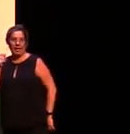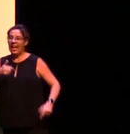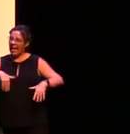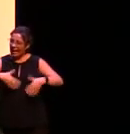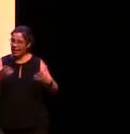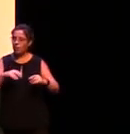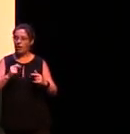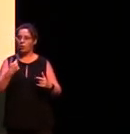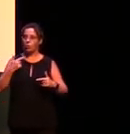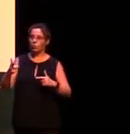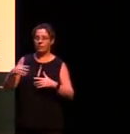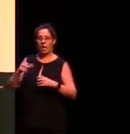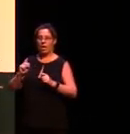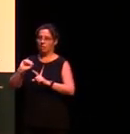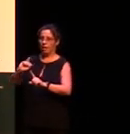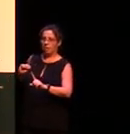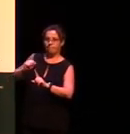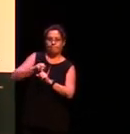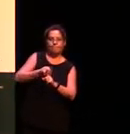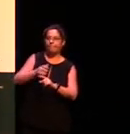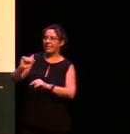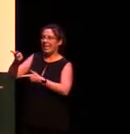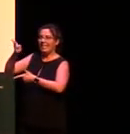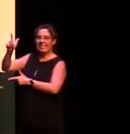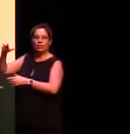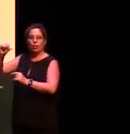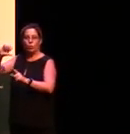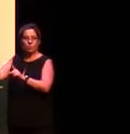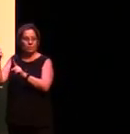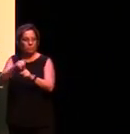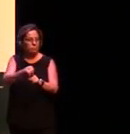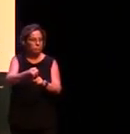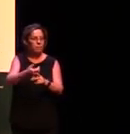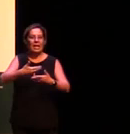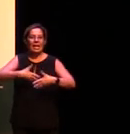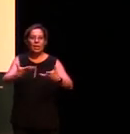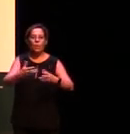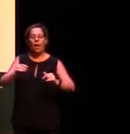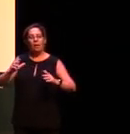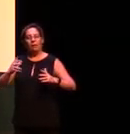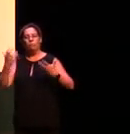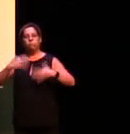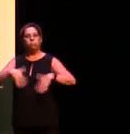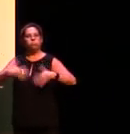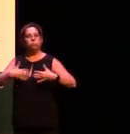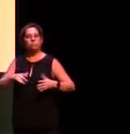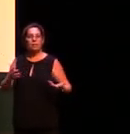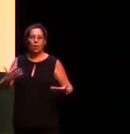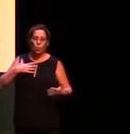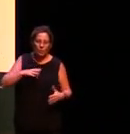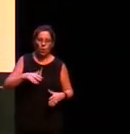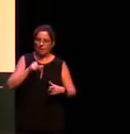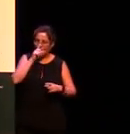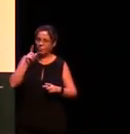who has had a profound effect on their lives through their teaching and we would love to get more